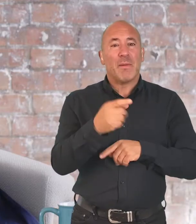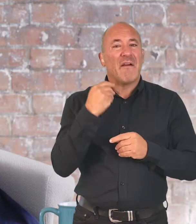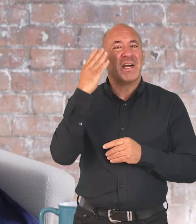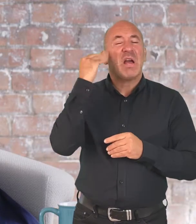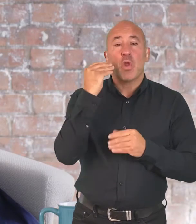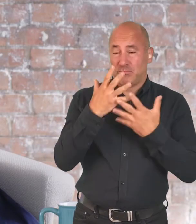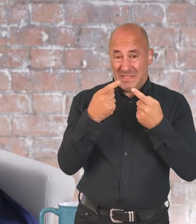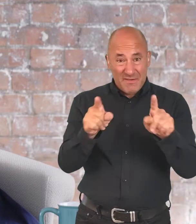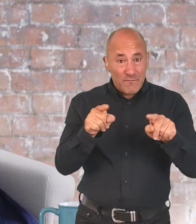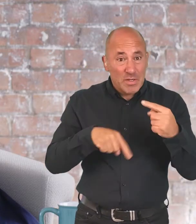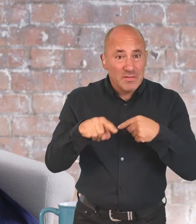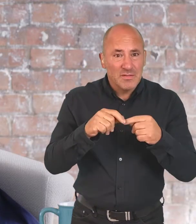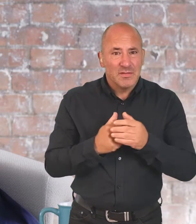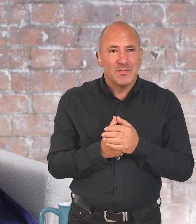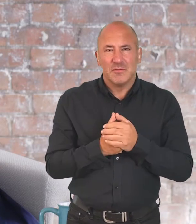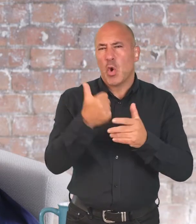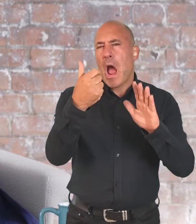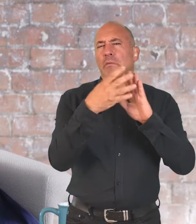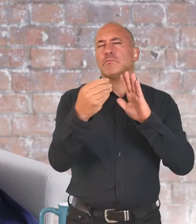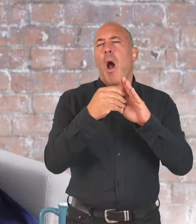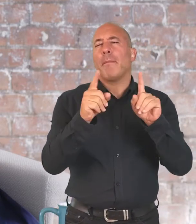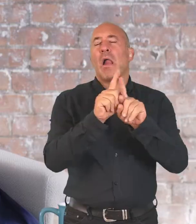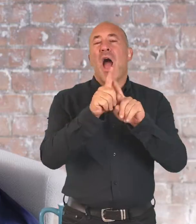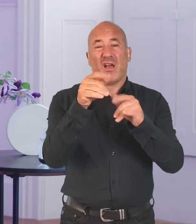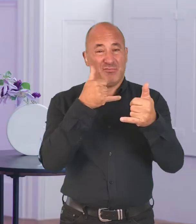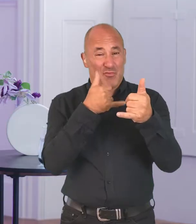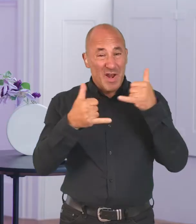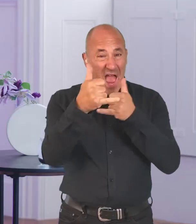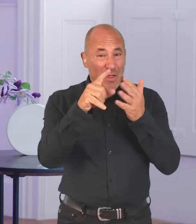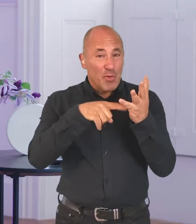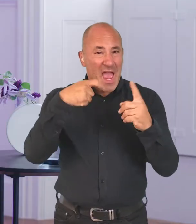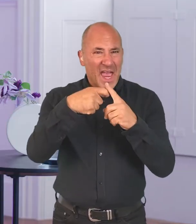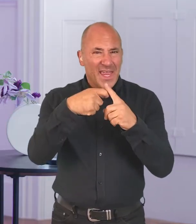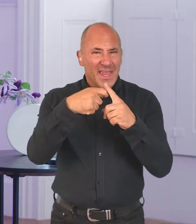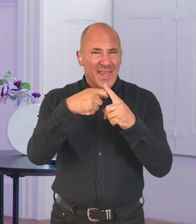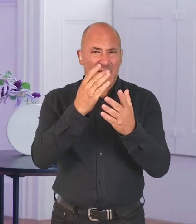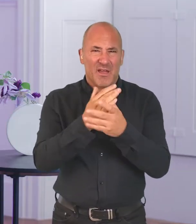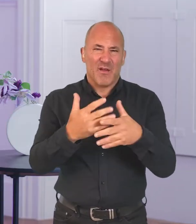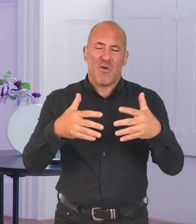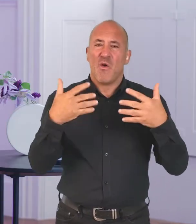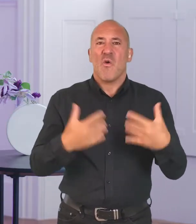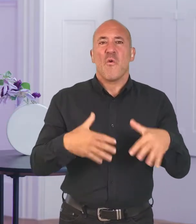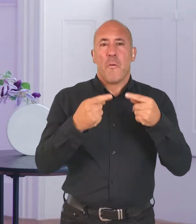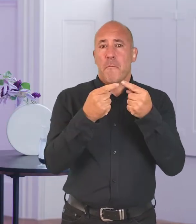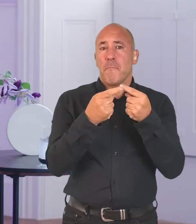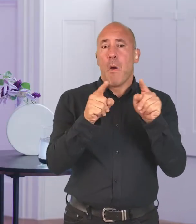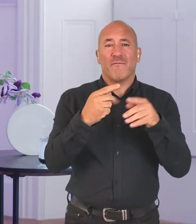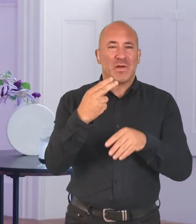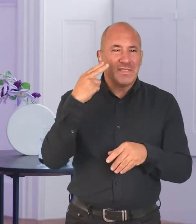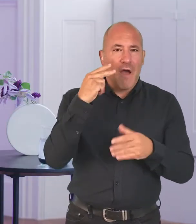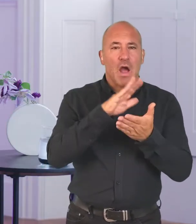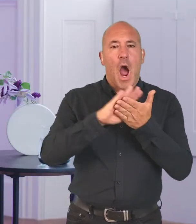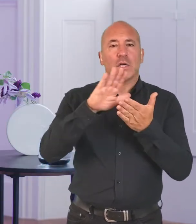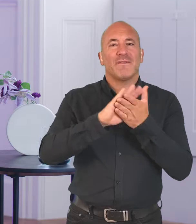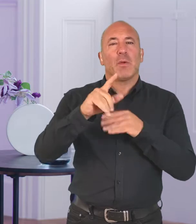massive difference to people with hearing loss. A really great example is Relay UK which has made a huge